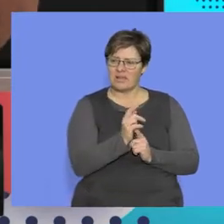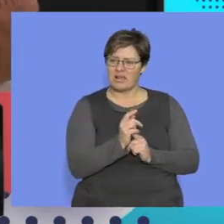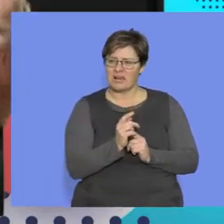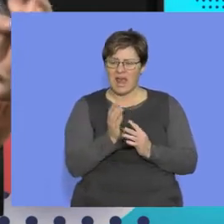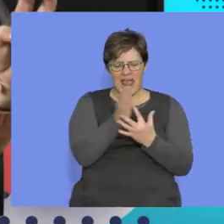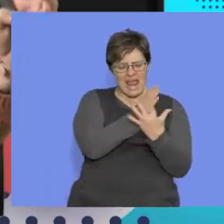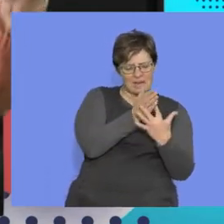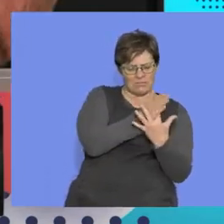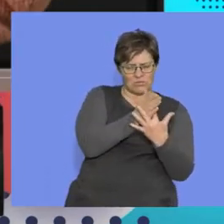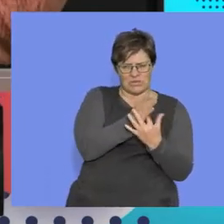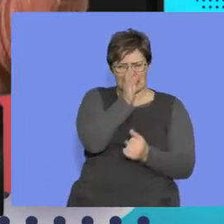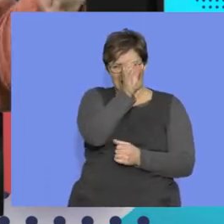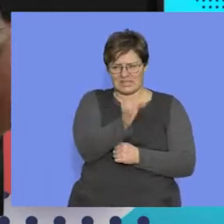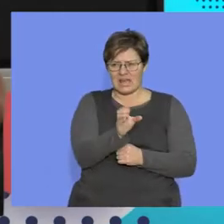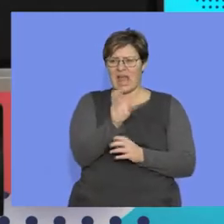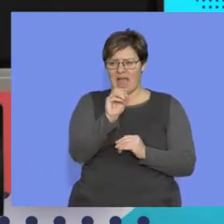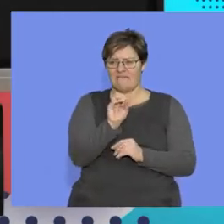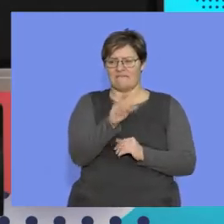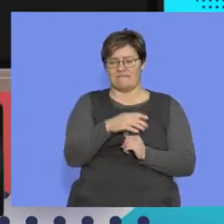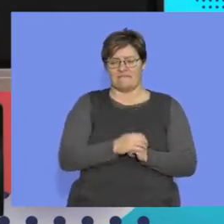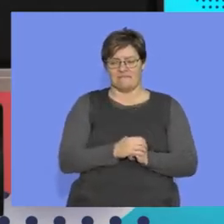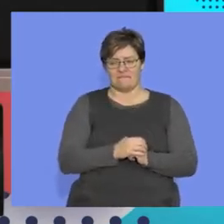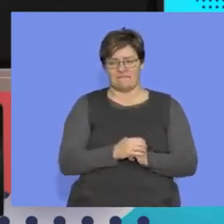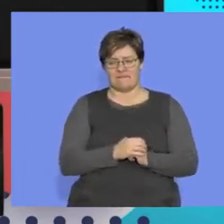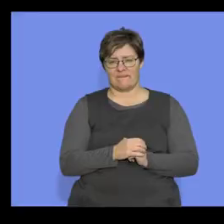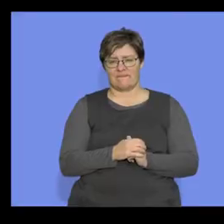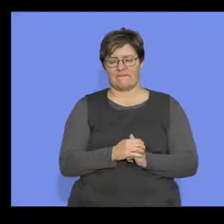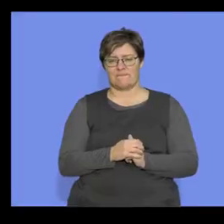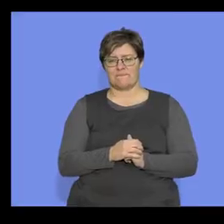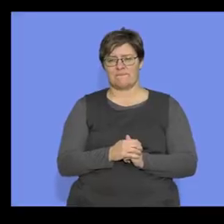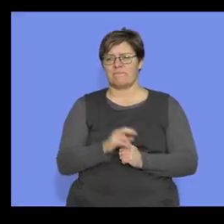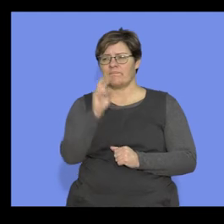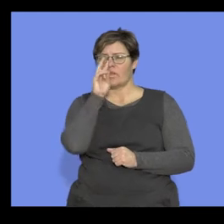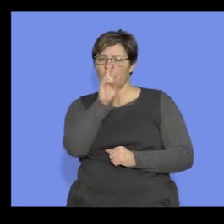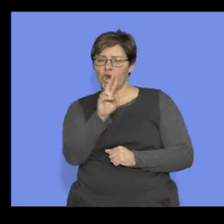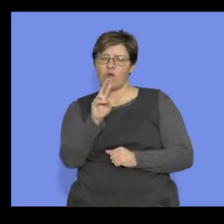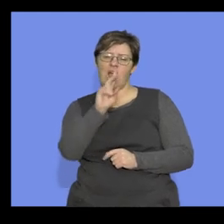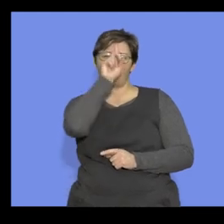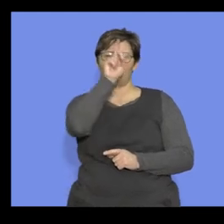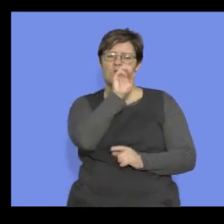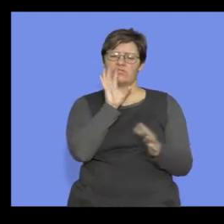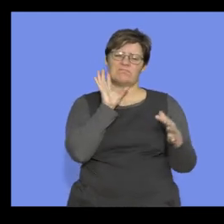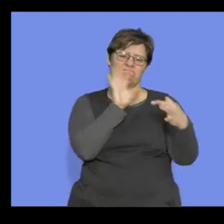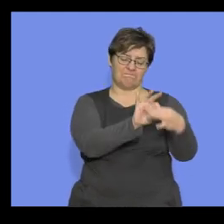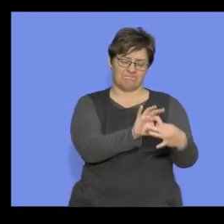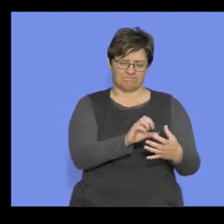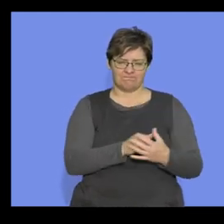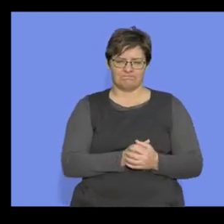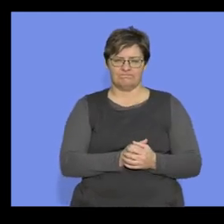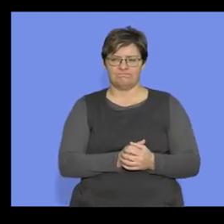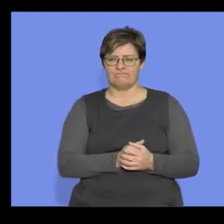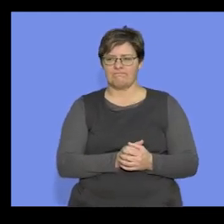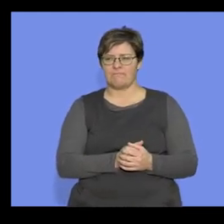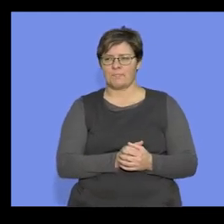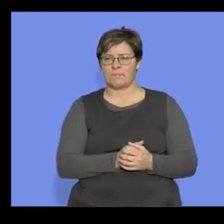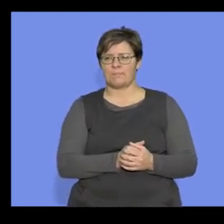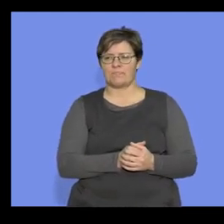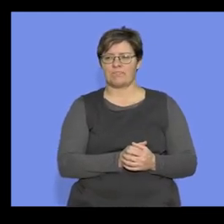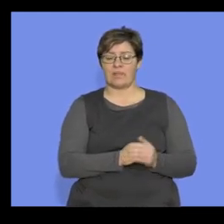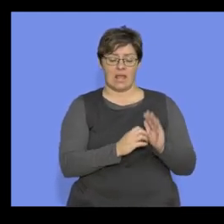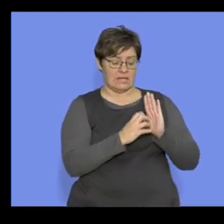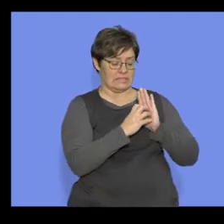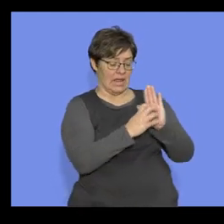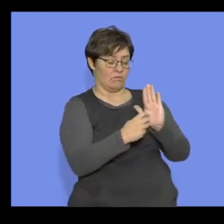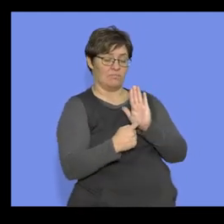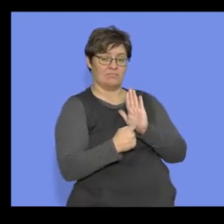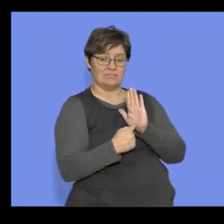okay, like this, kind of like in between the two groups. Let's have a look at a typical question. So it tells